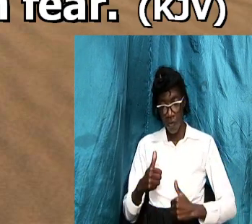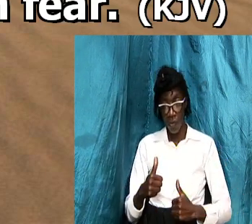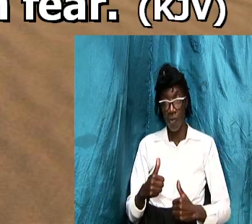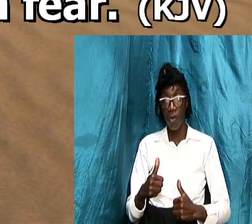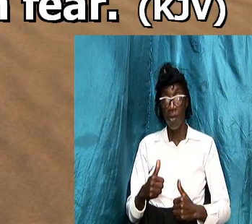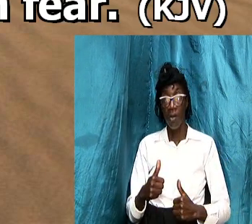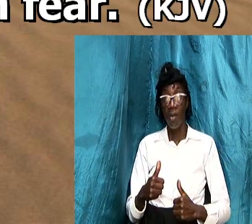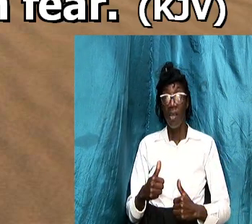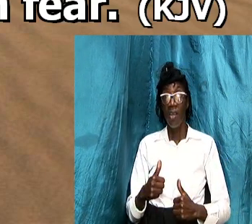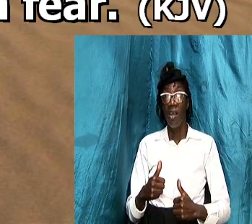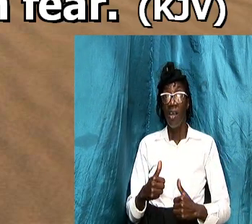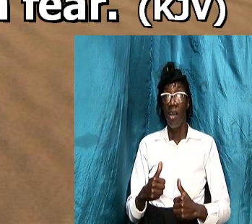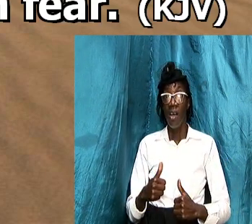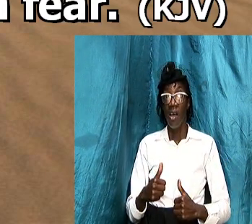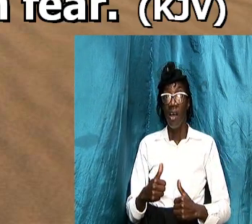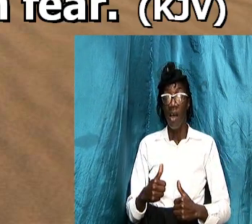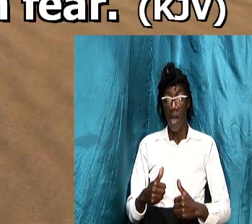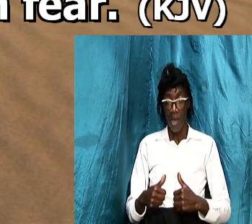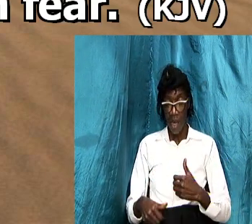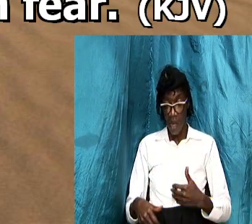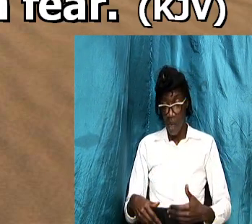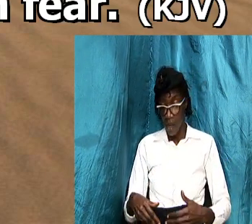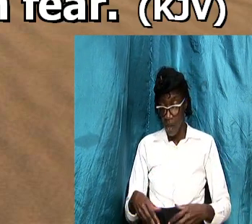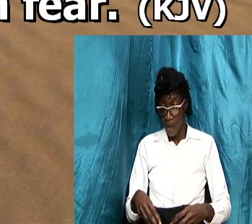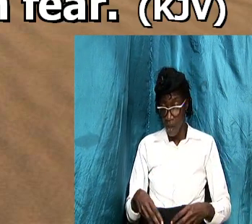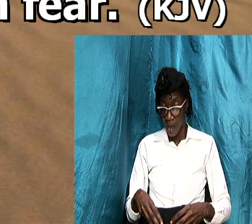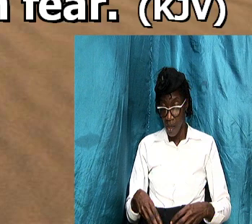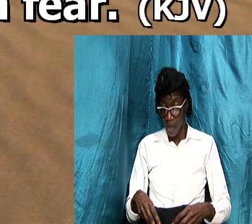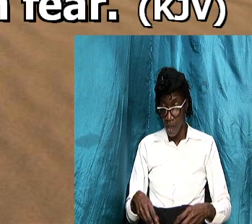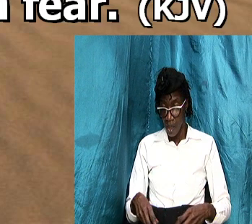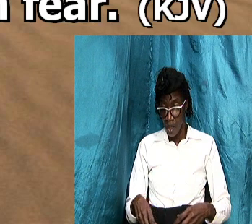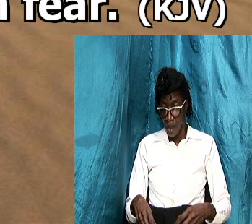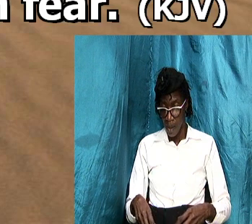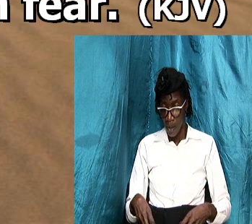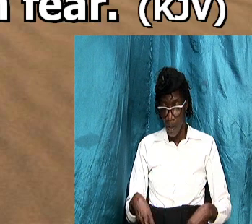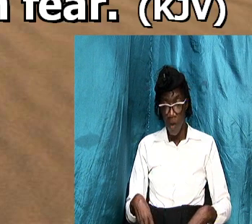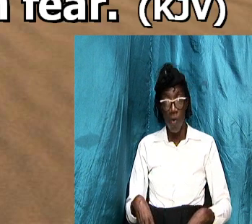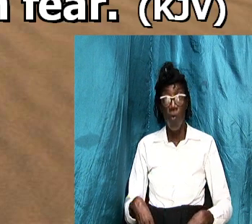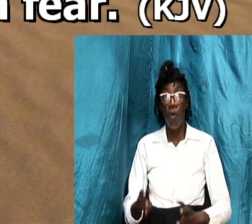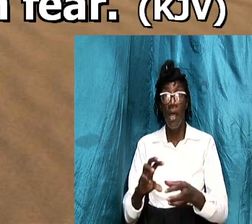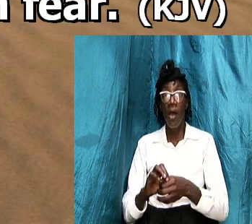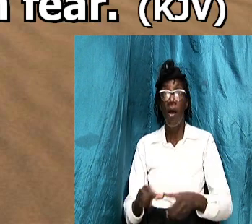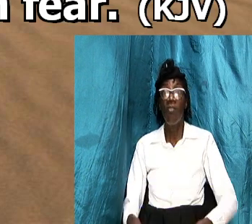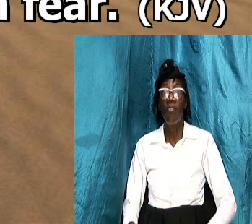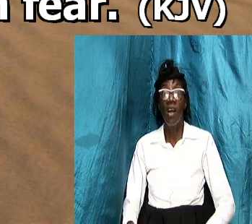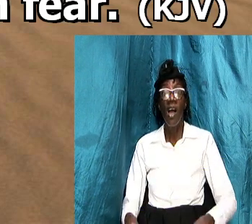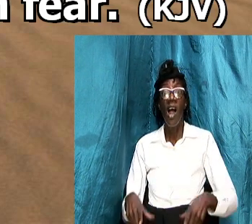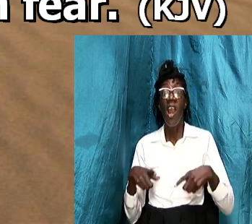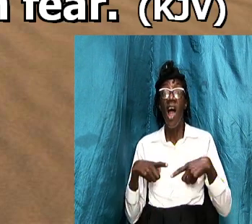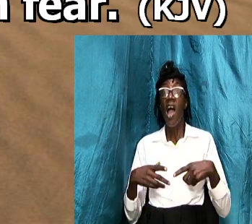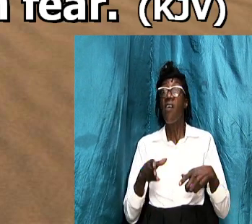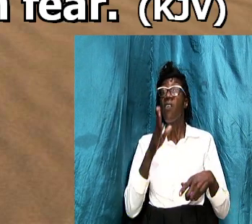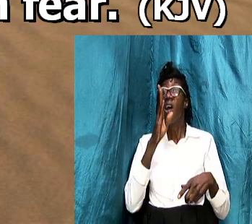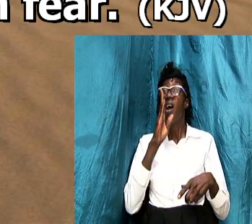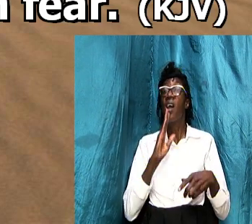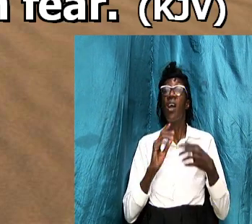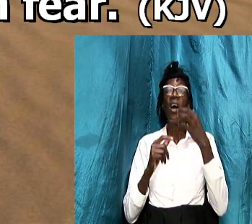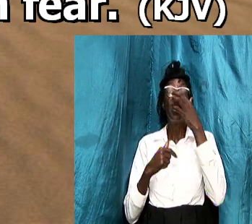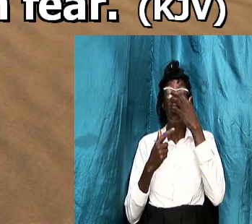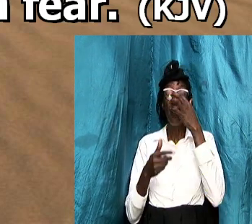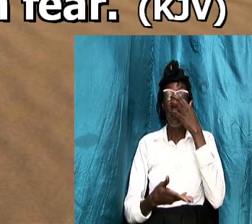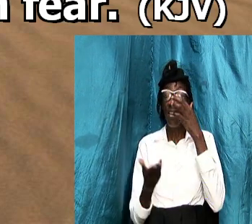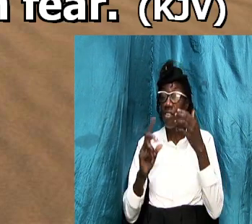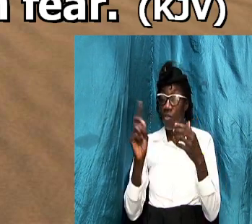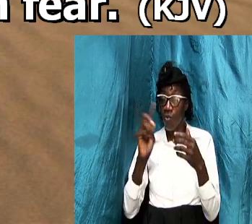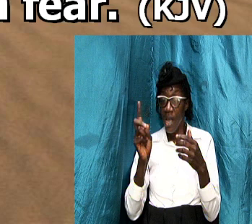life two things very significant god is suggesting and this is where ladies have power